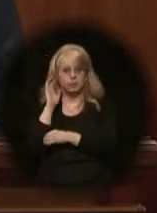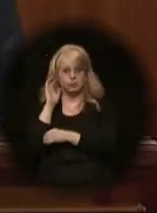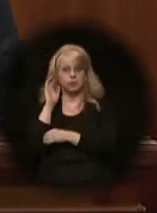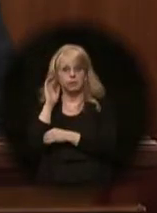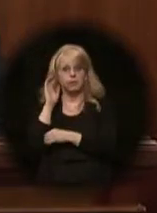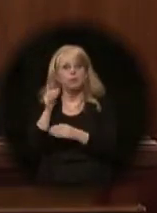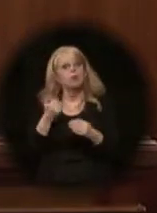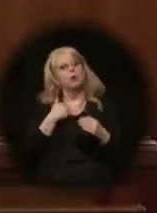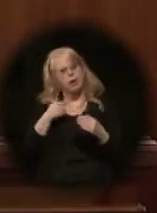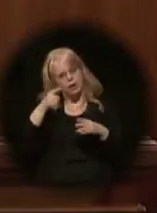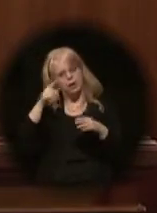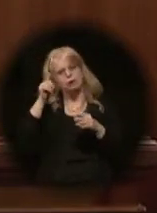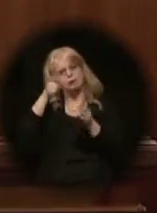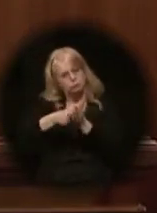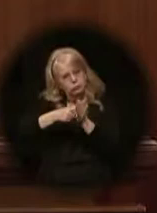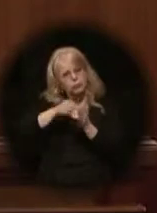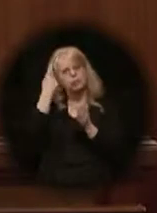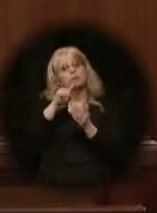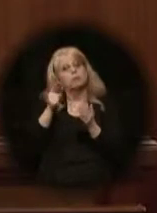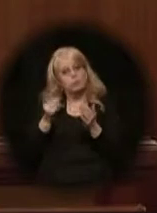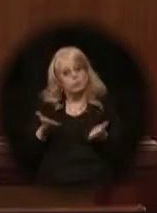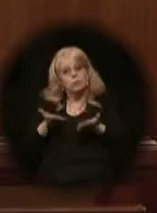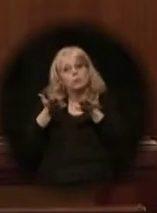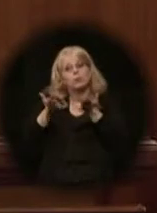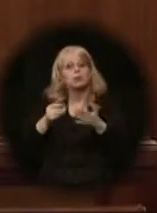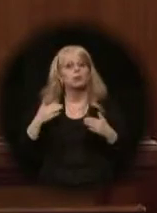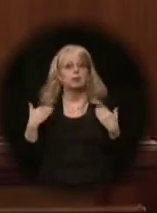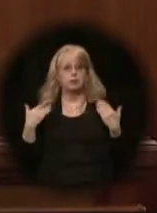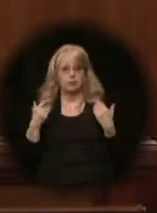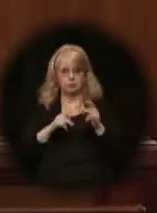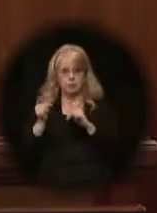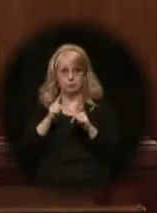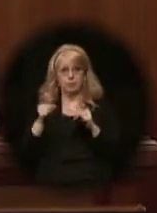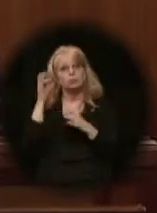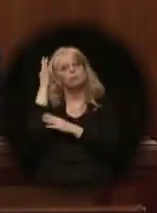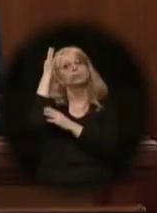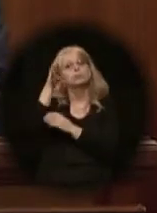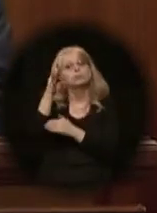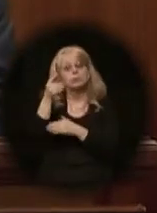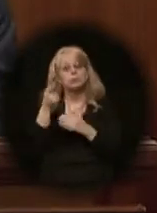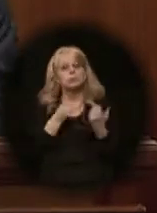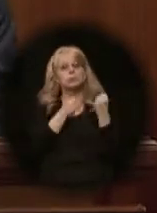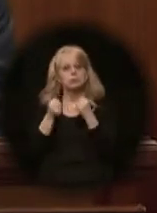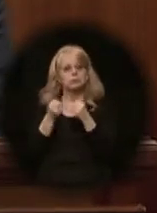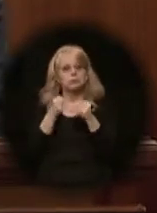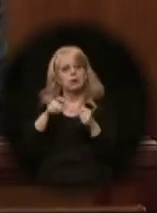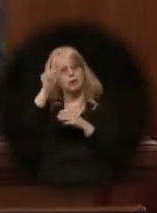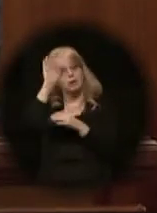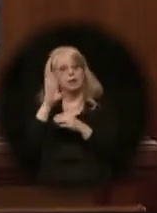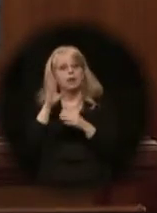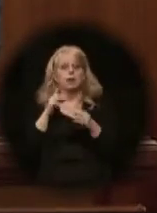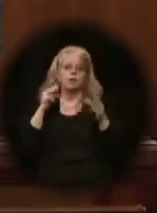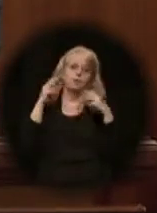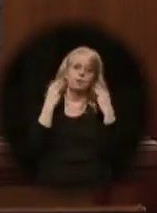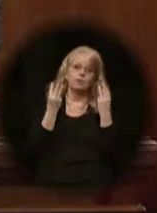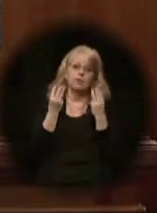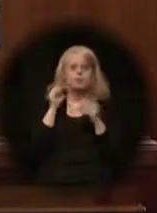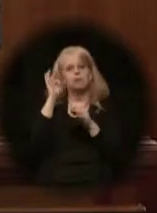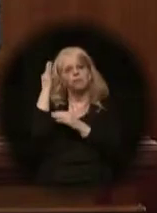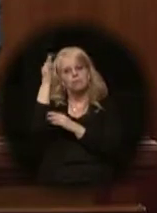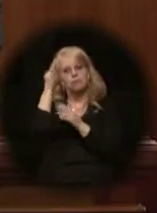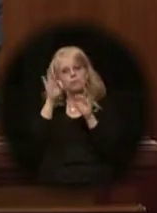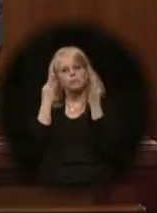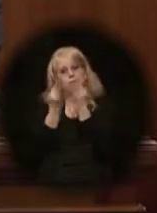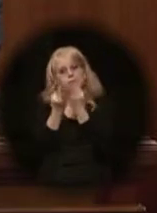We have the duty to provide our young people with a better future. A strong Alaska where families worry less about making ends meet